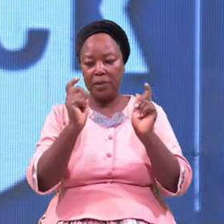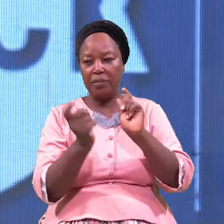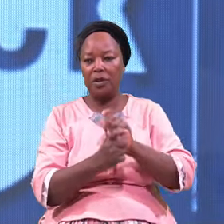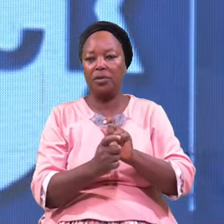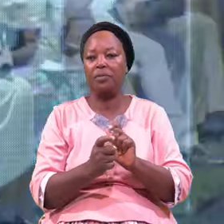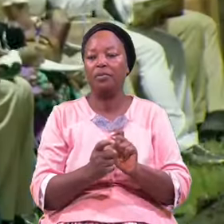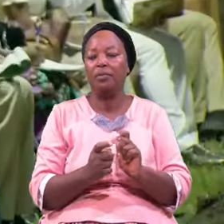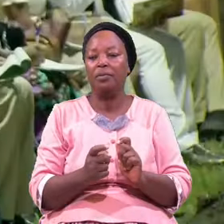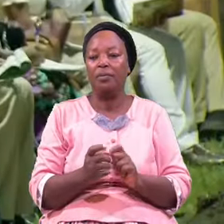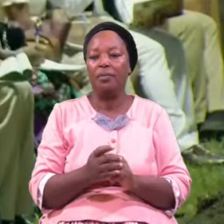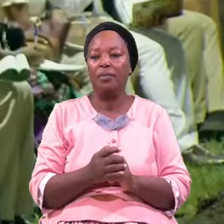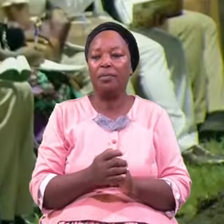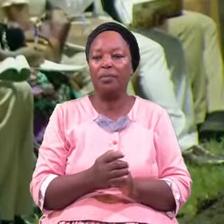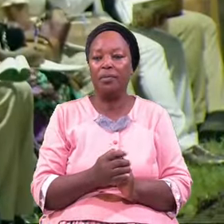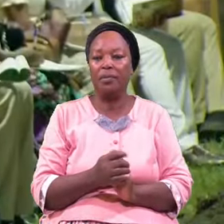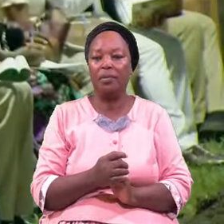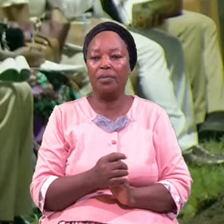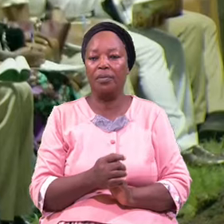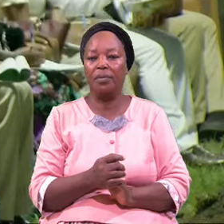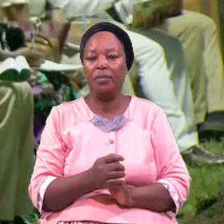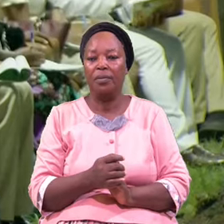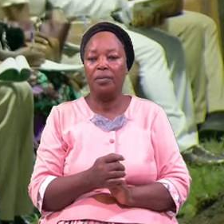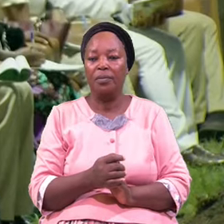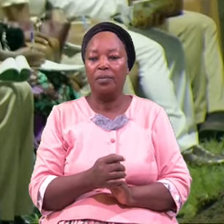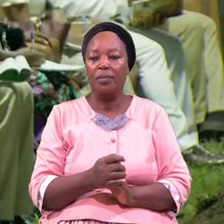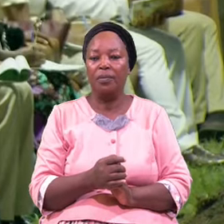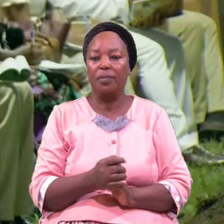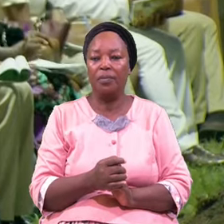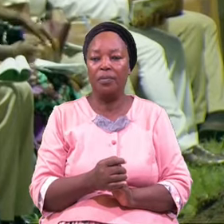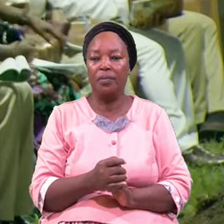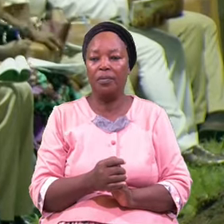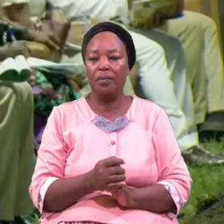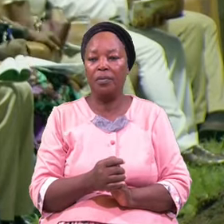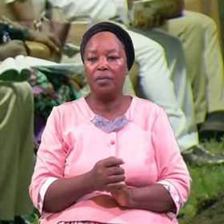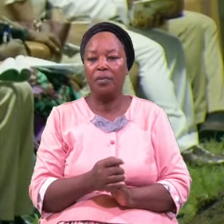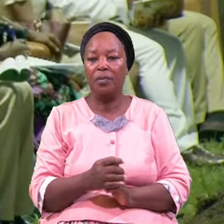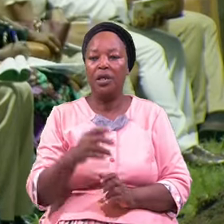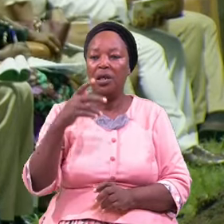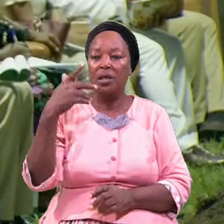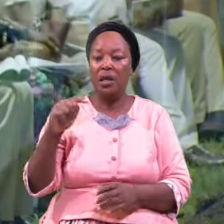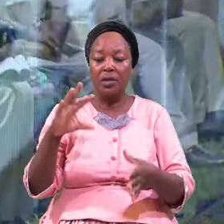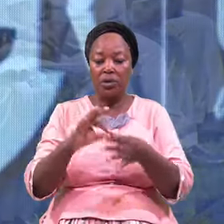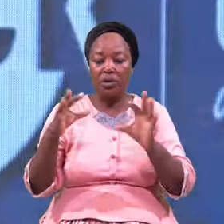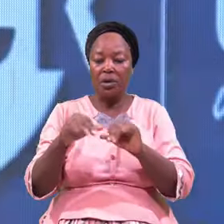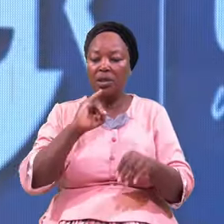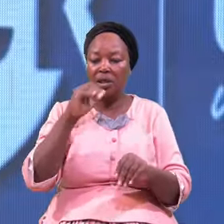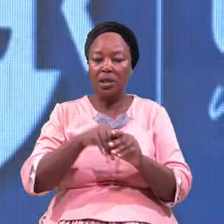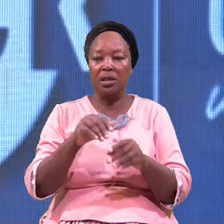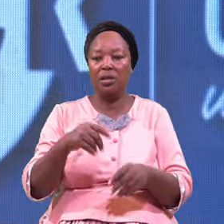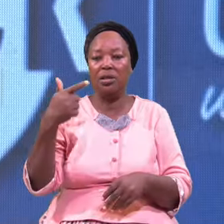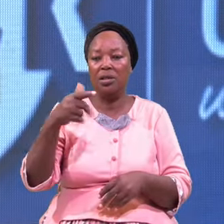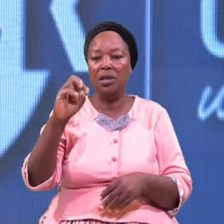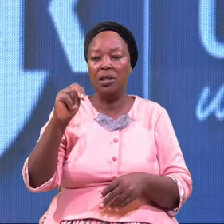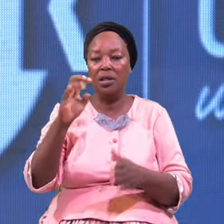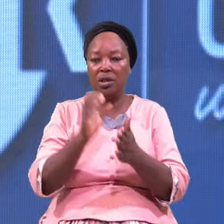story is in Genesis chapter 32